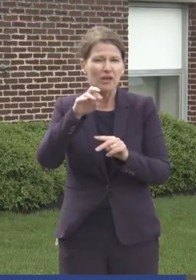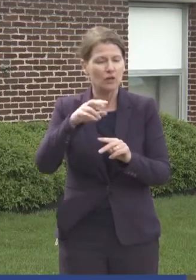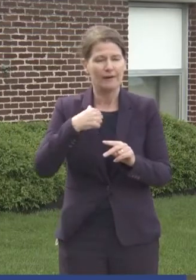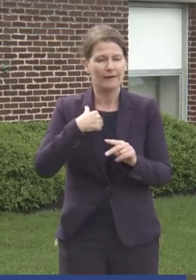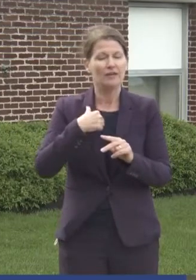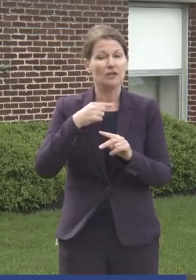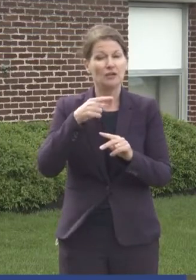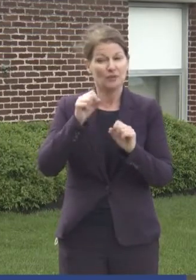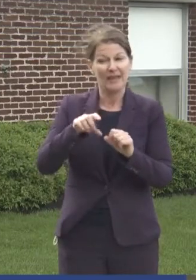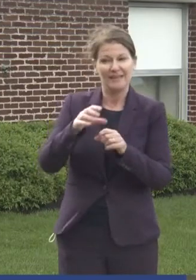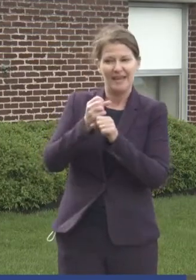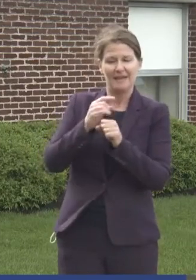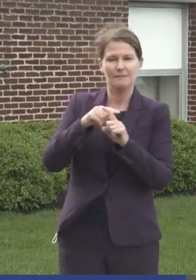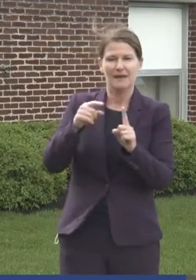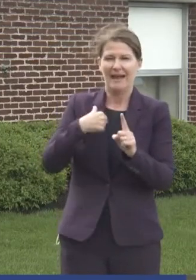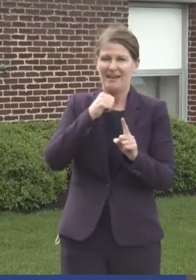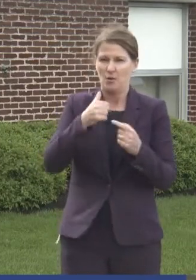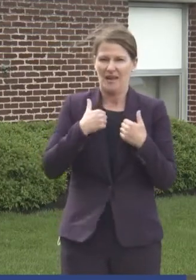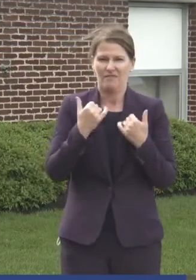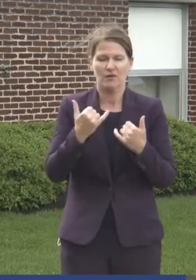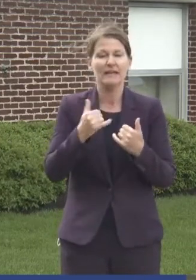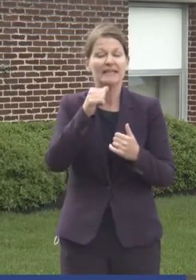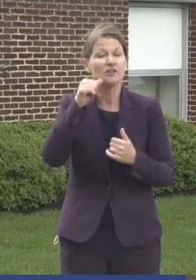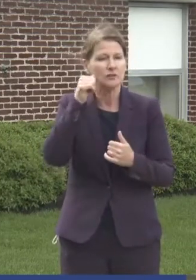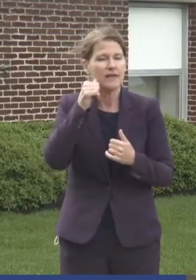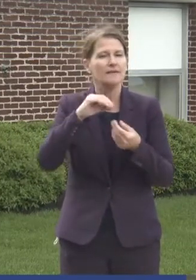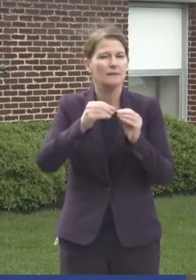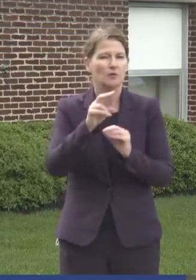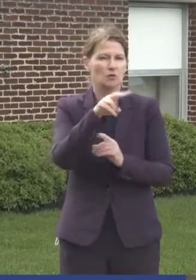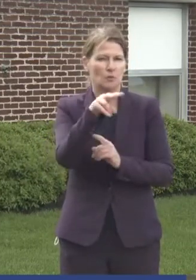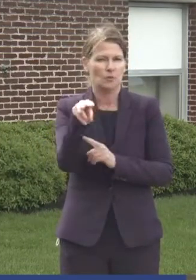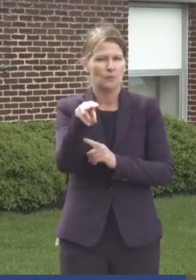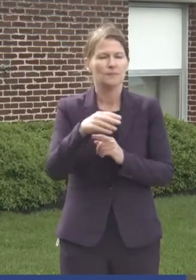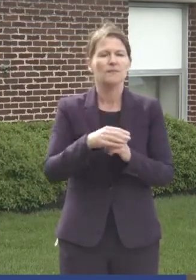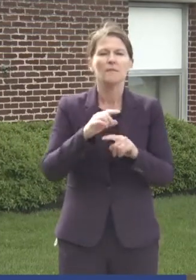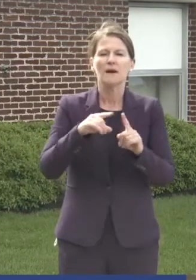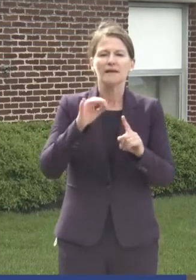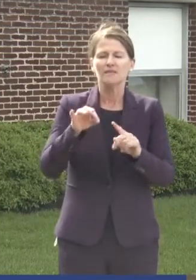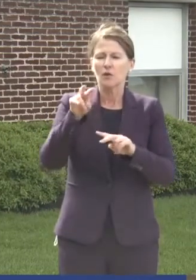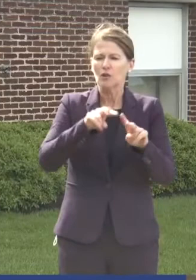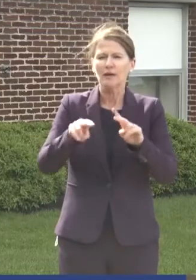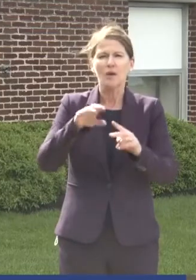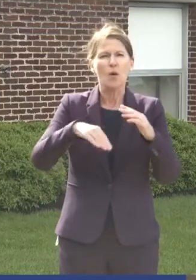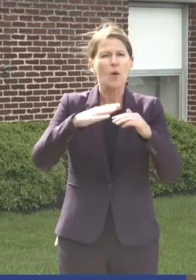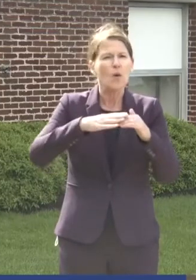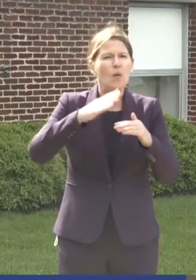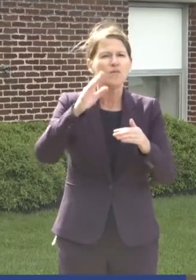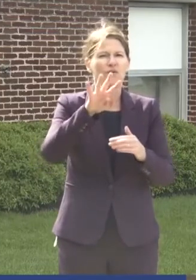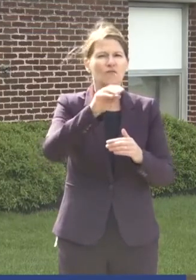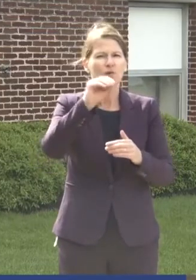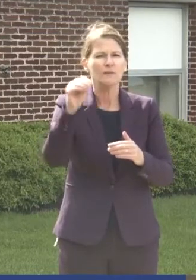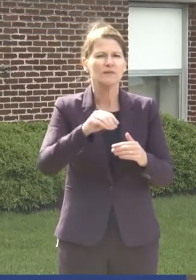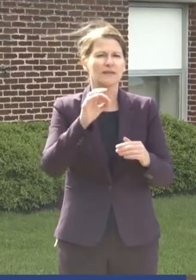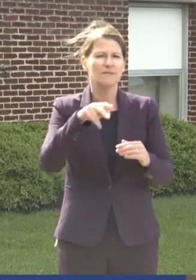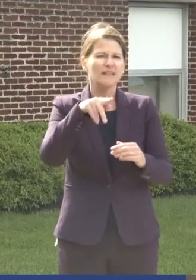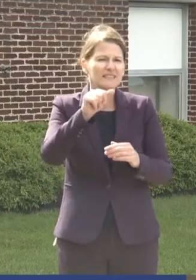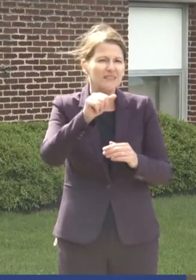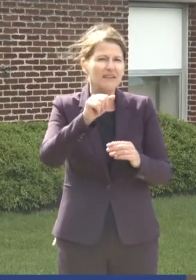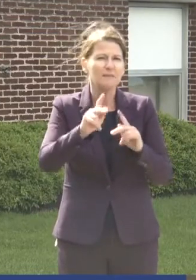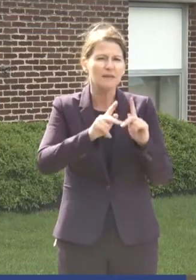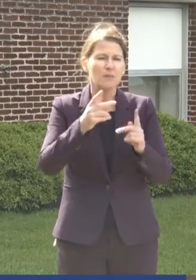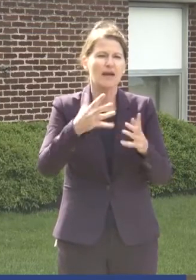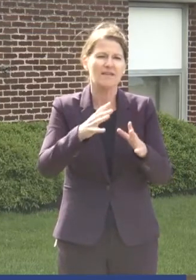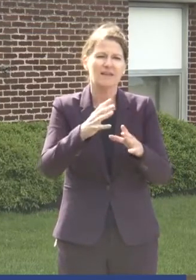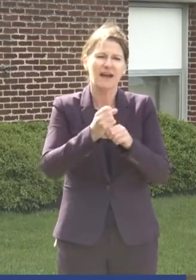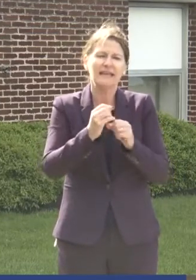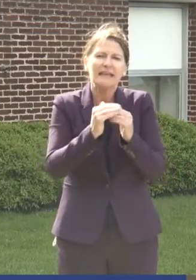have it at this point. But we were 22nd yesterday. But if you look at it, over 40% of the Pennsylvania population has gotten at least one